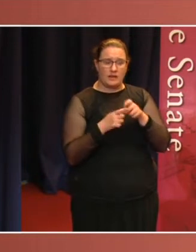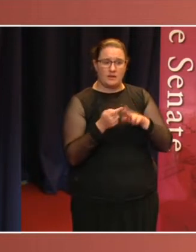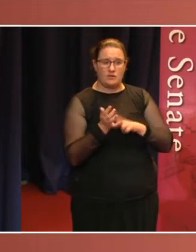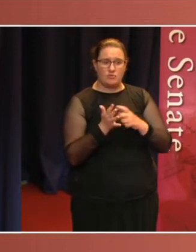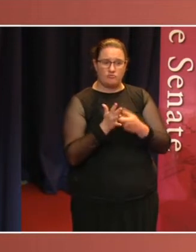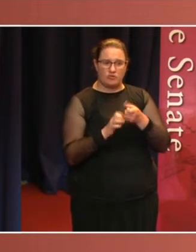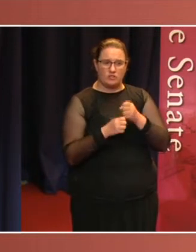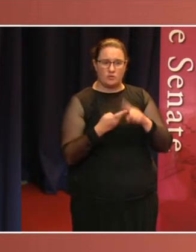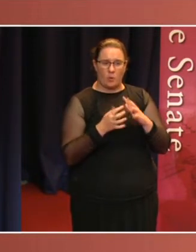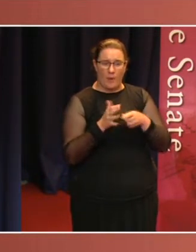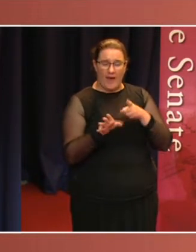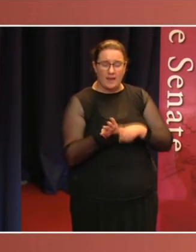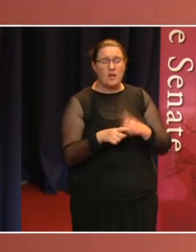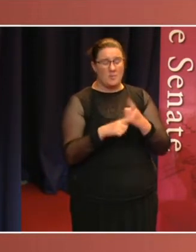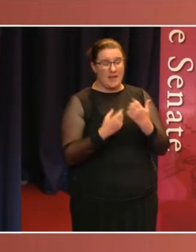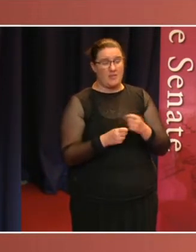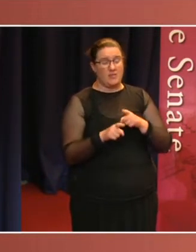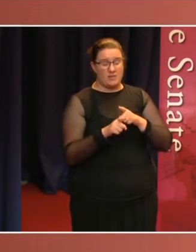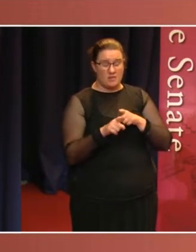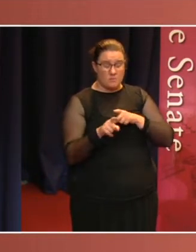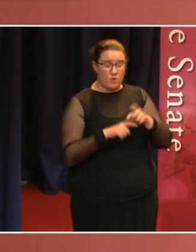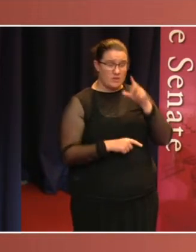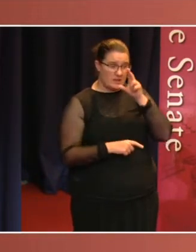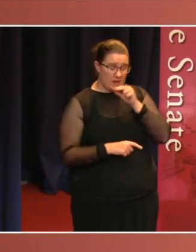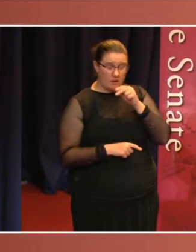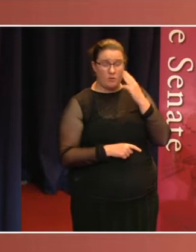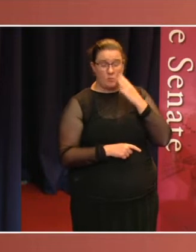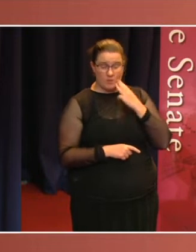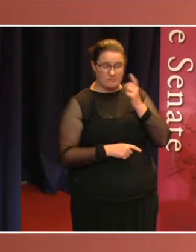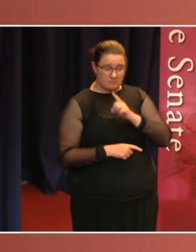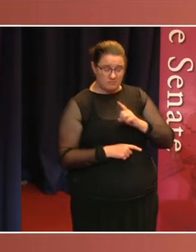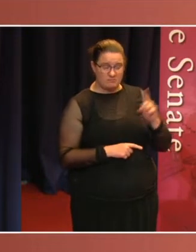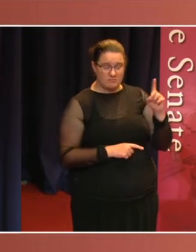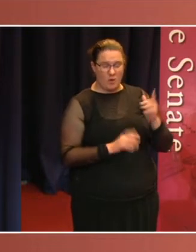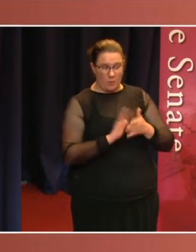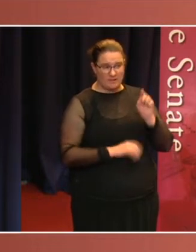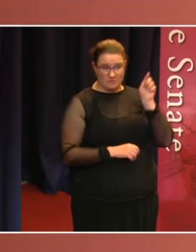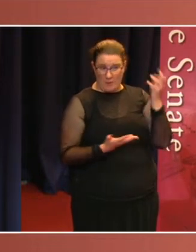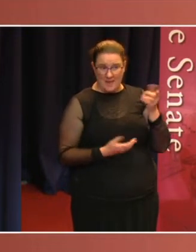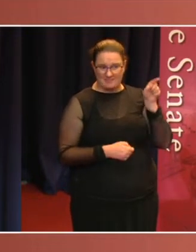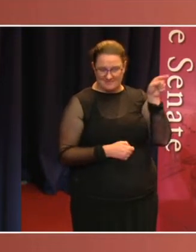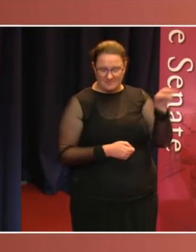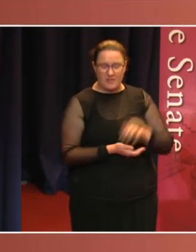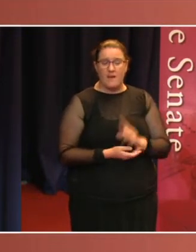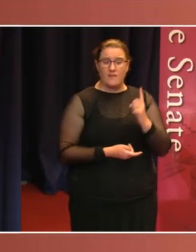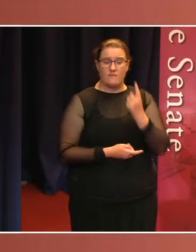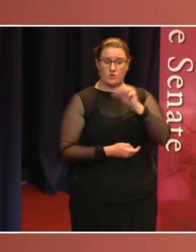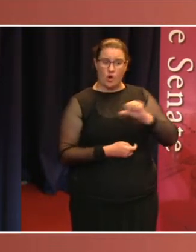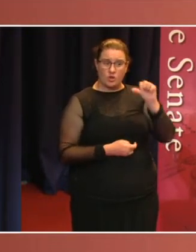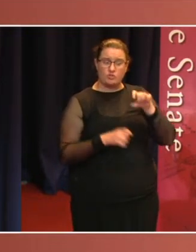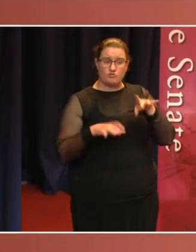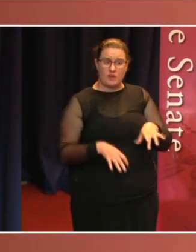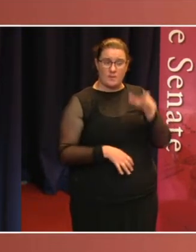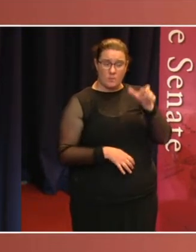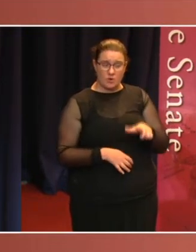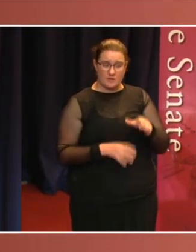Sarah Hansen Young, although the youngest person was Wyatt Roy in the House of Representatives. The first Asian Australian elected to Parliament,